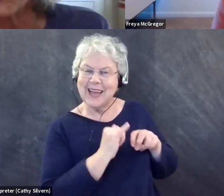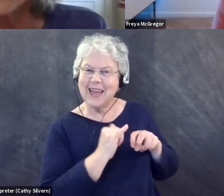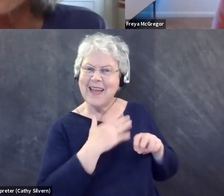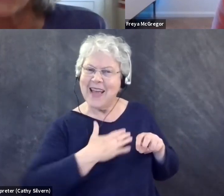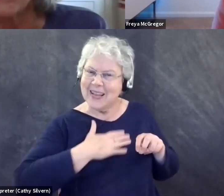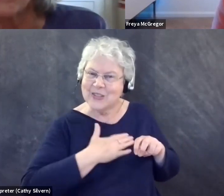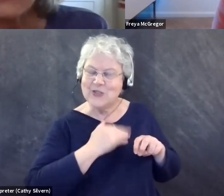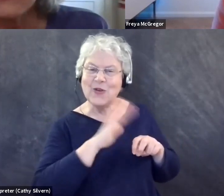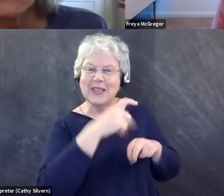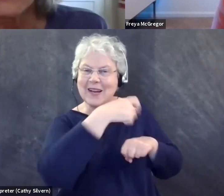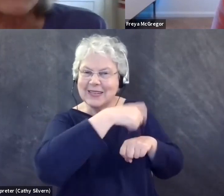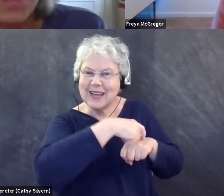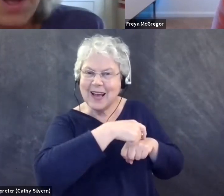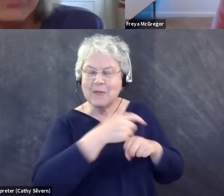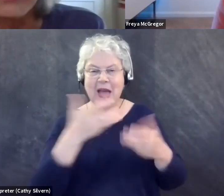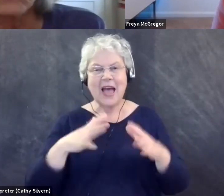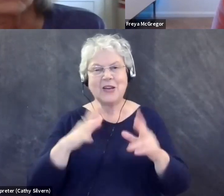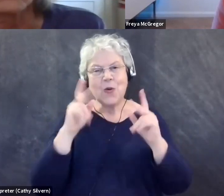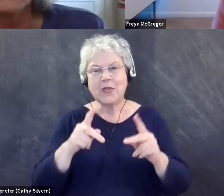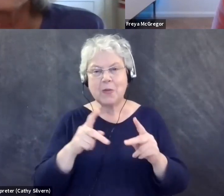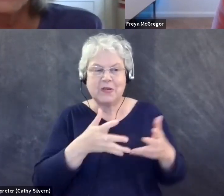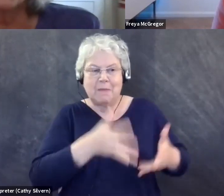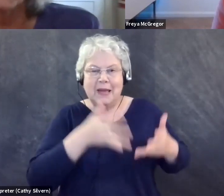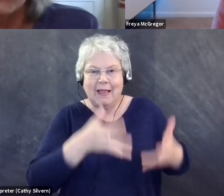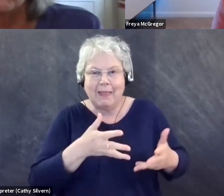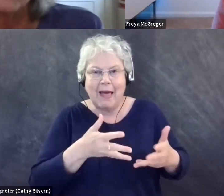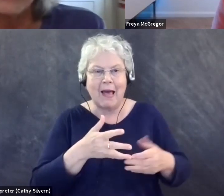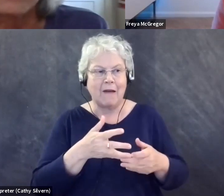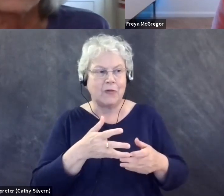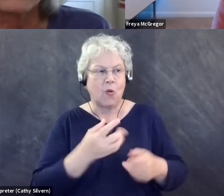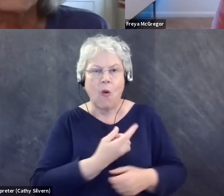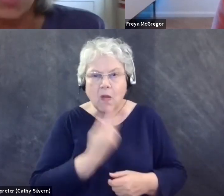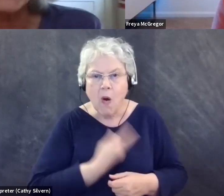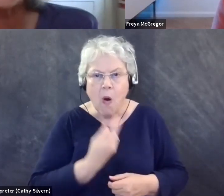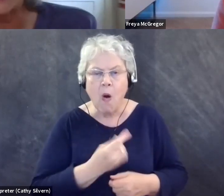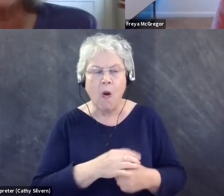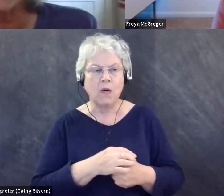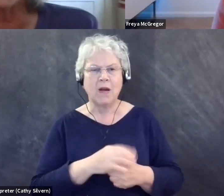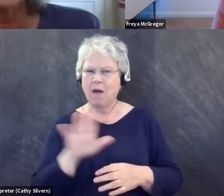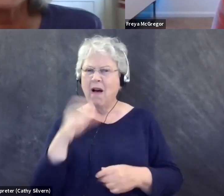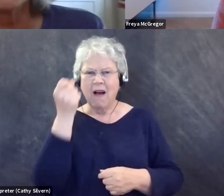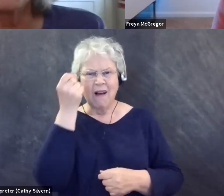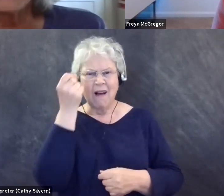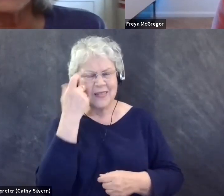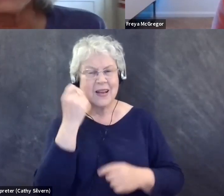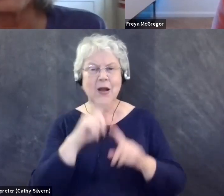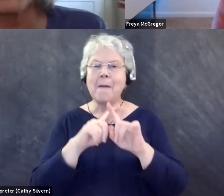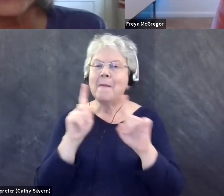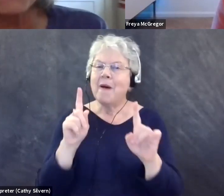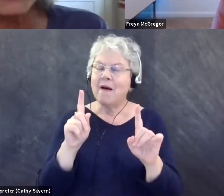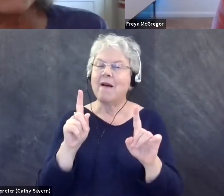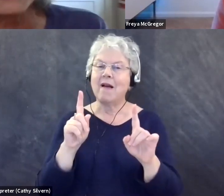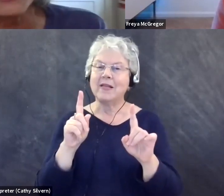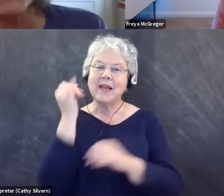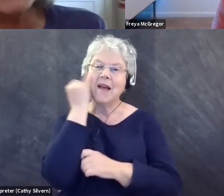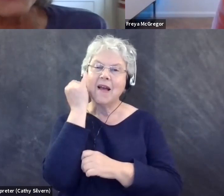that person in a wheelchair to be left behind or left alone. And, you know, I understand that, but, um,